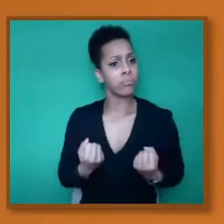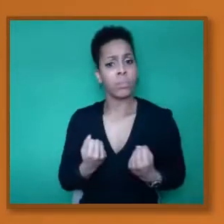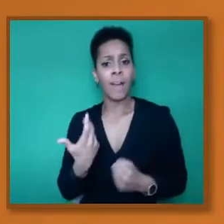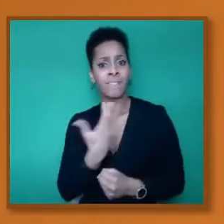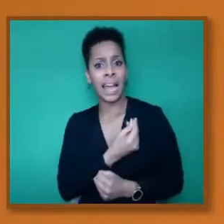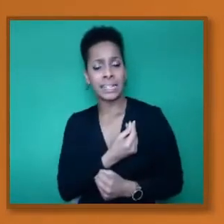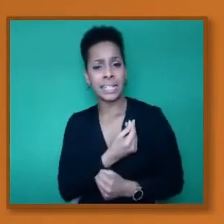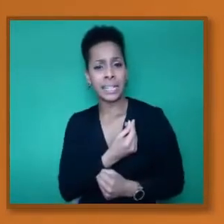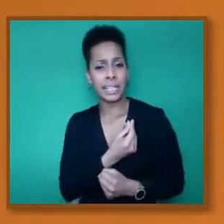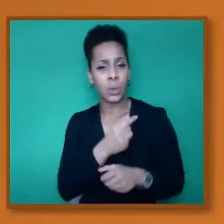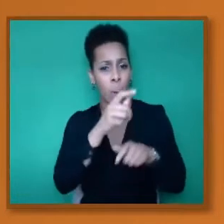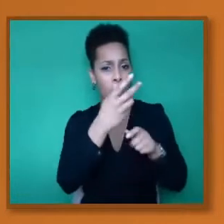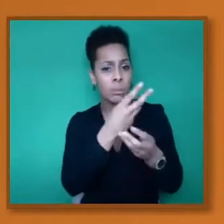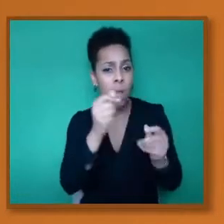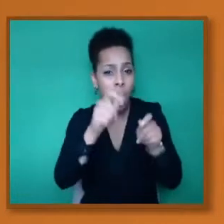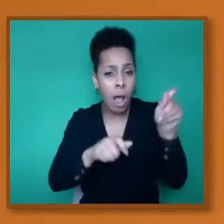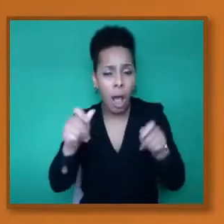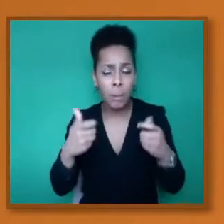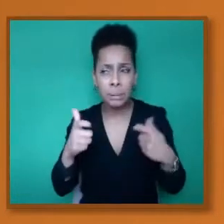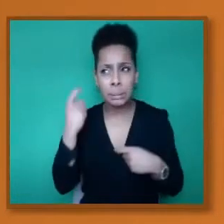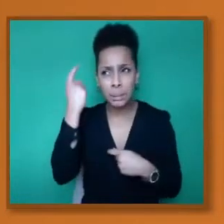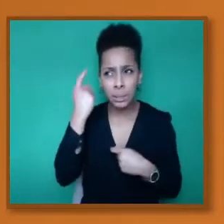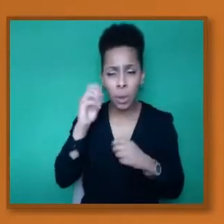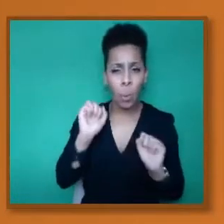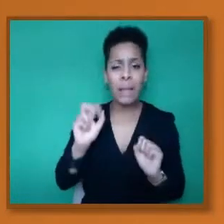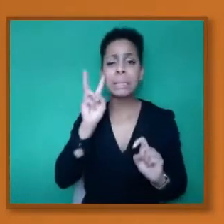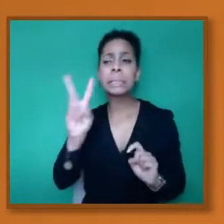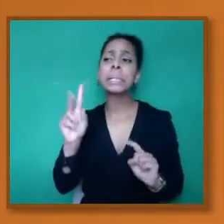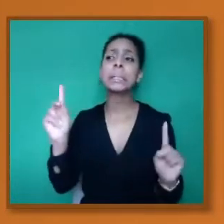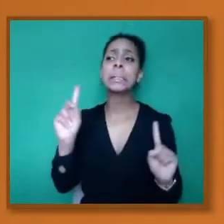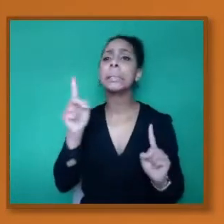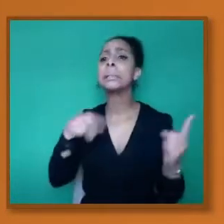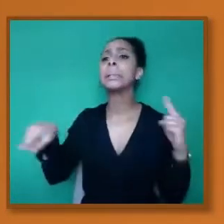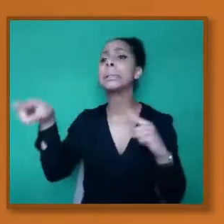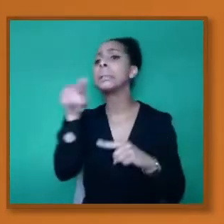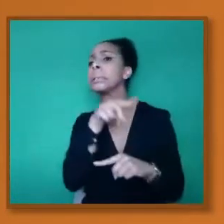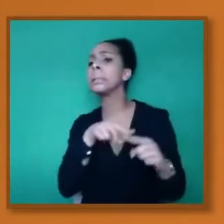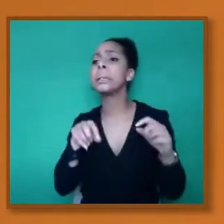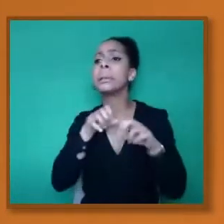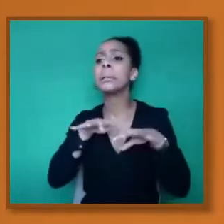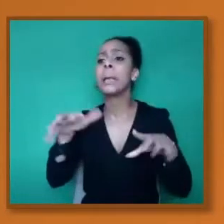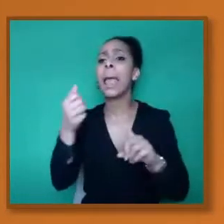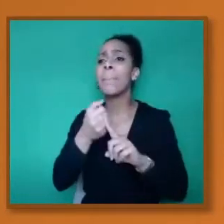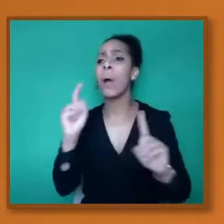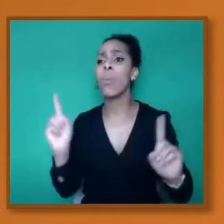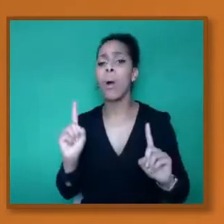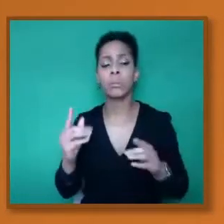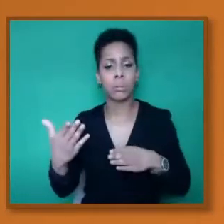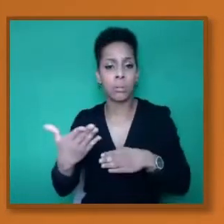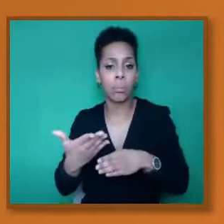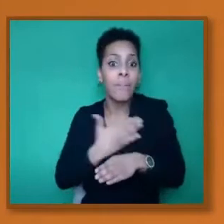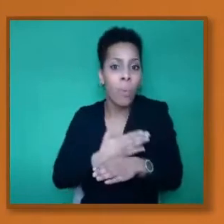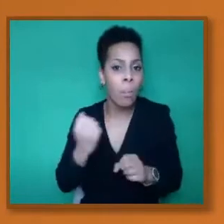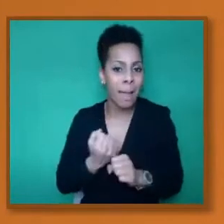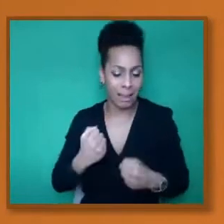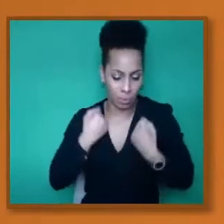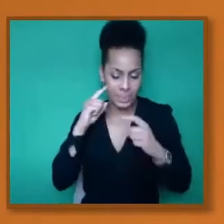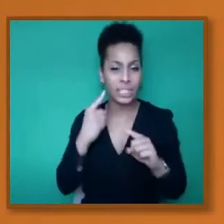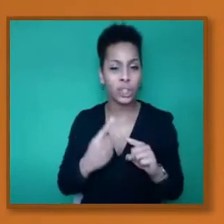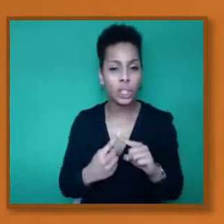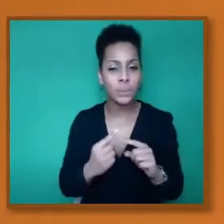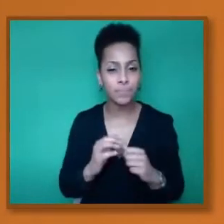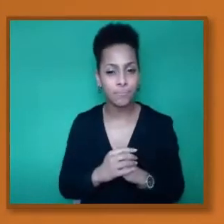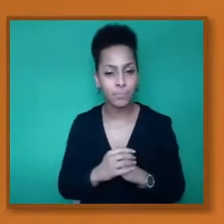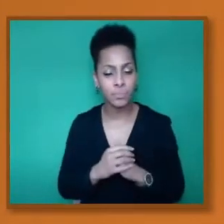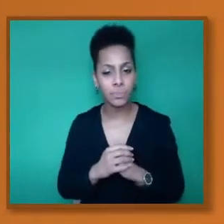to see what the long term impact is. And there was the other point about for people is the speed in